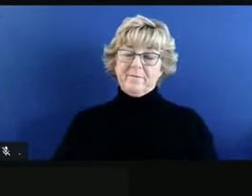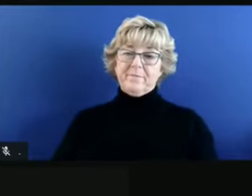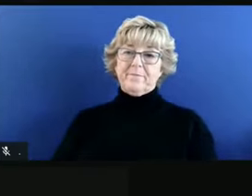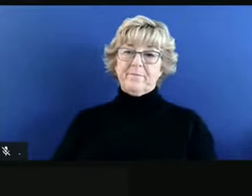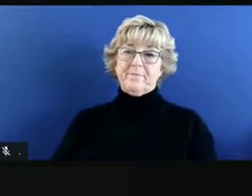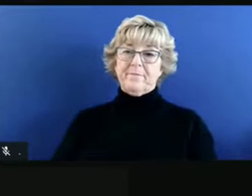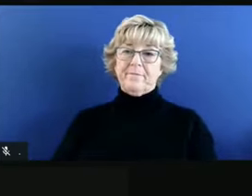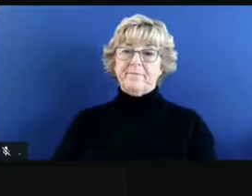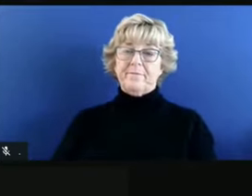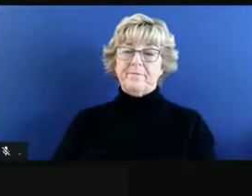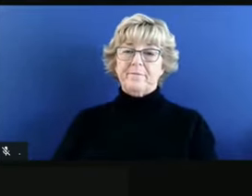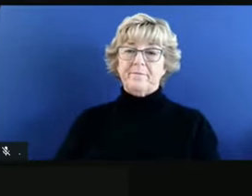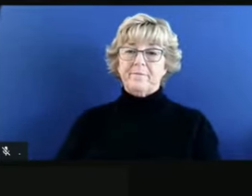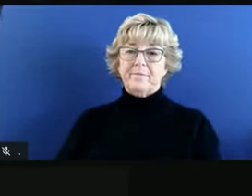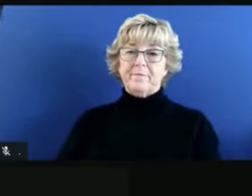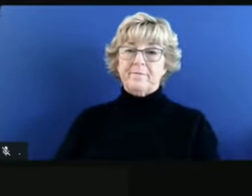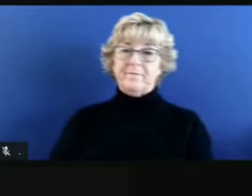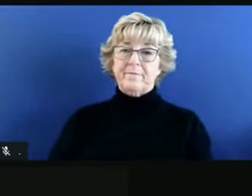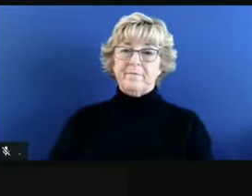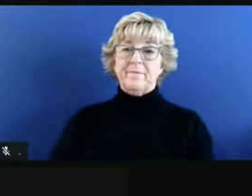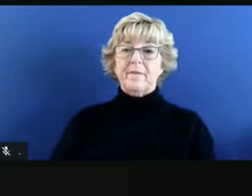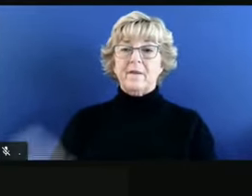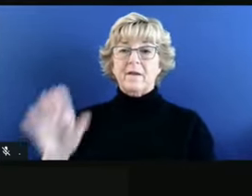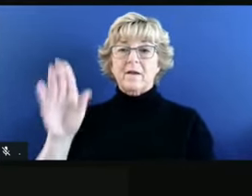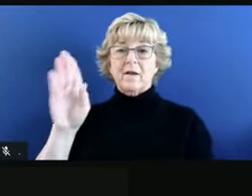Brian Mellie, the Associated Press.